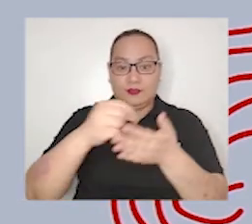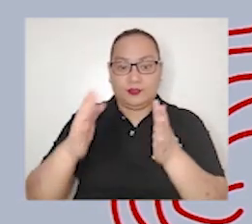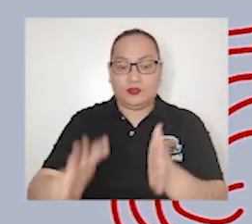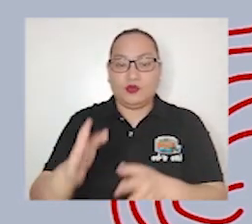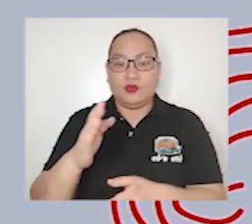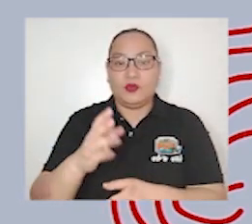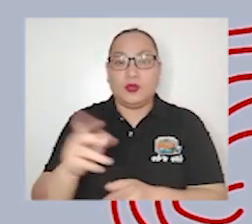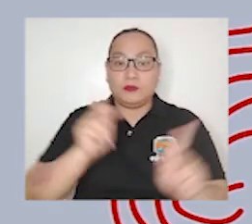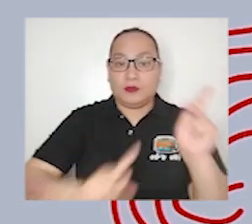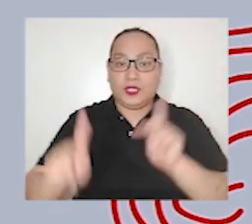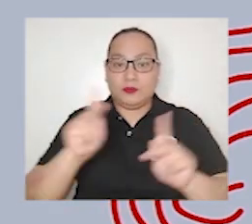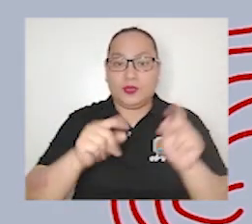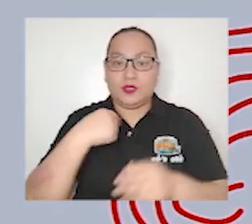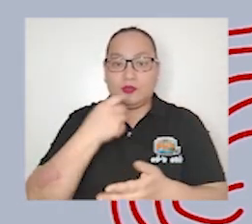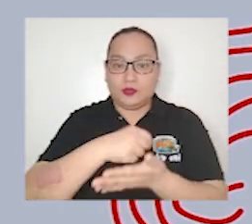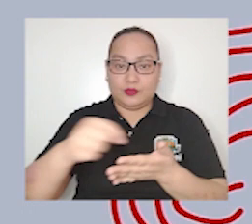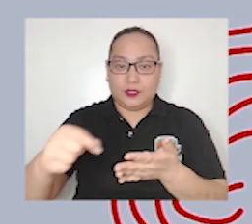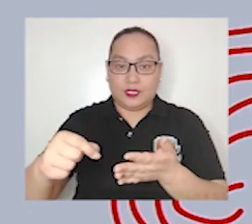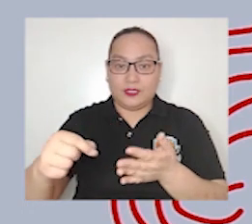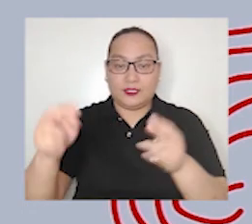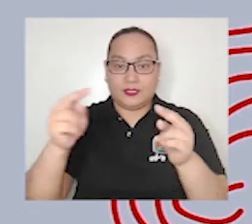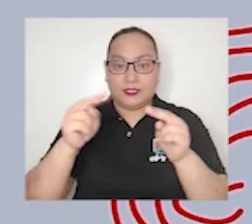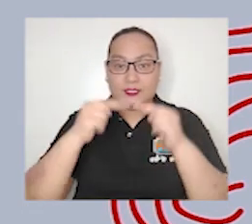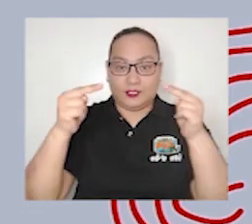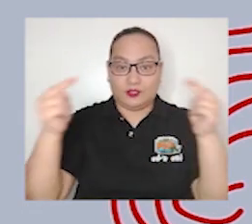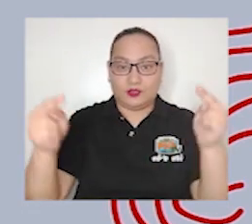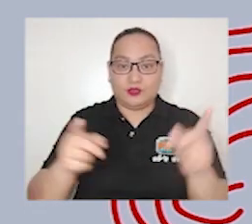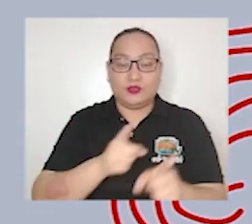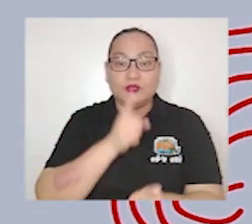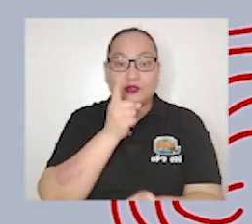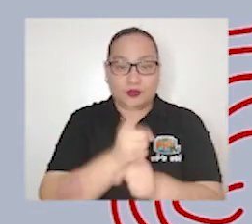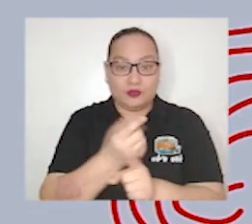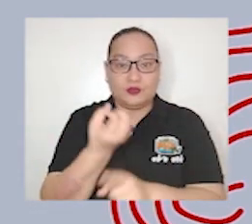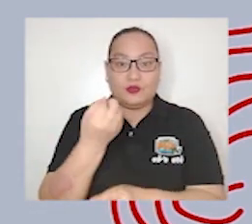the people who write the news is it true or false